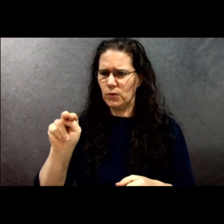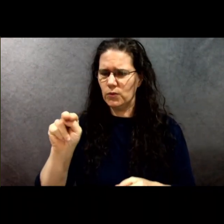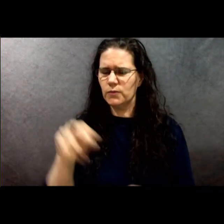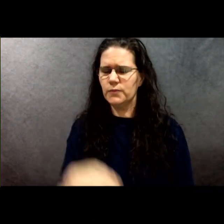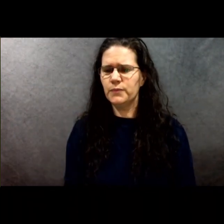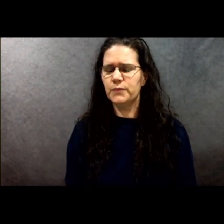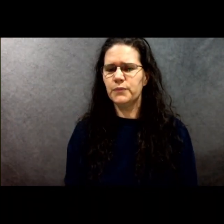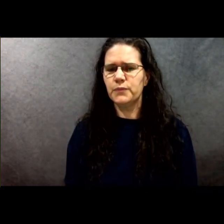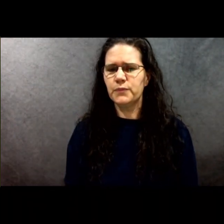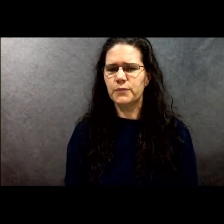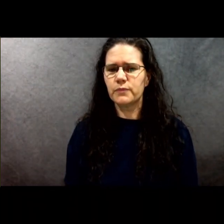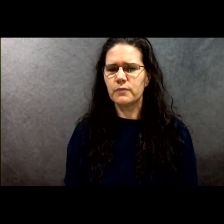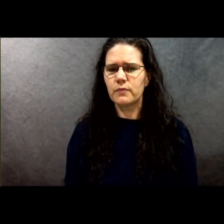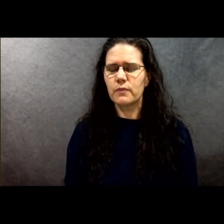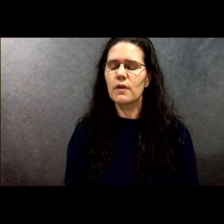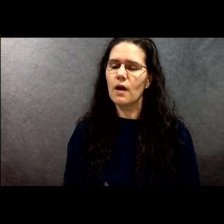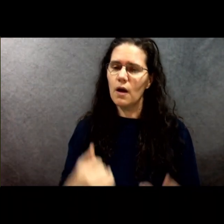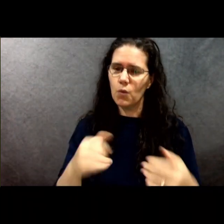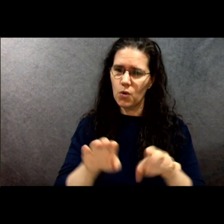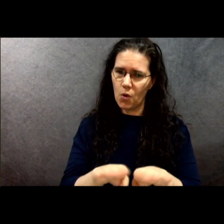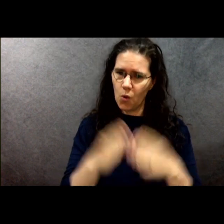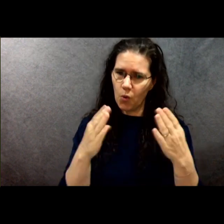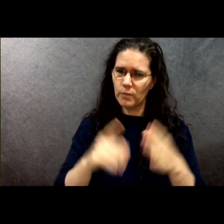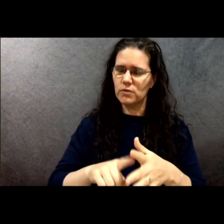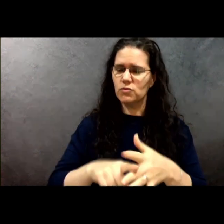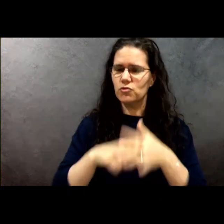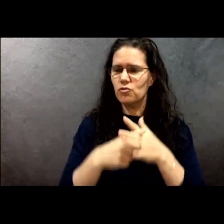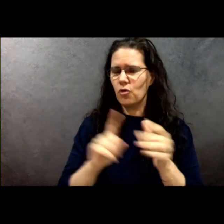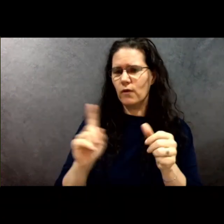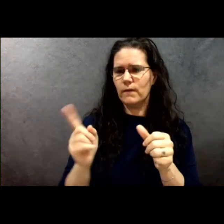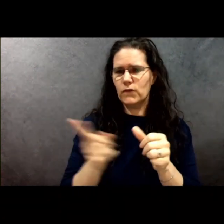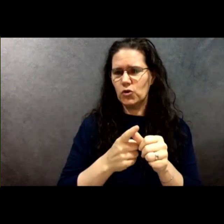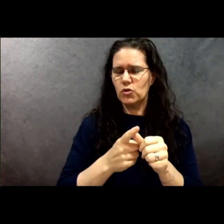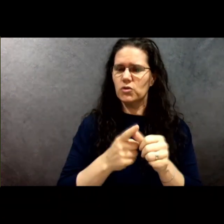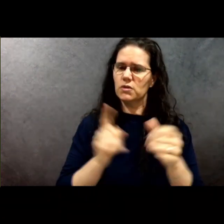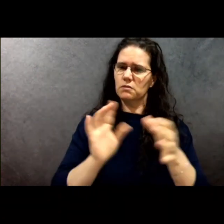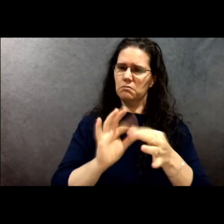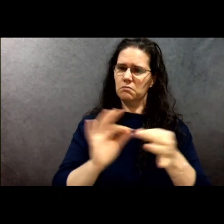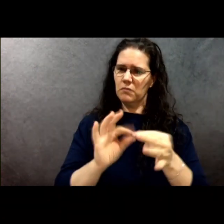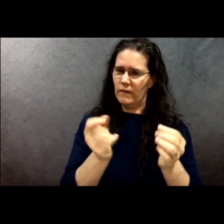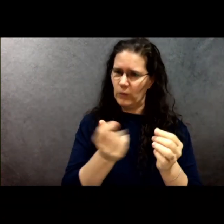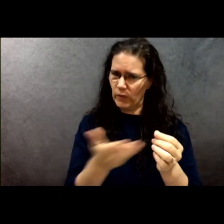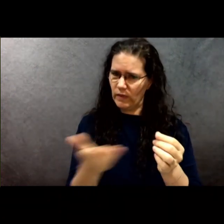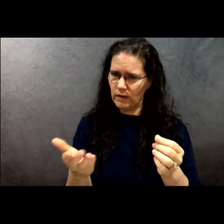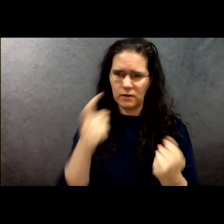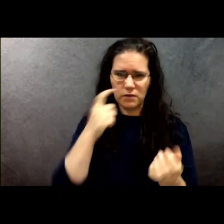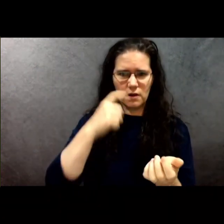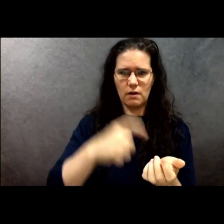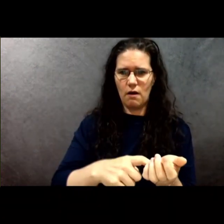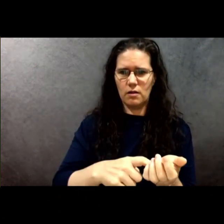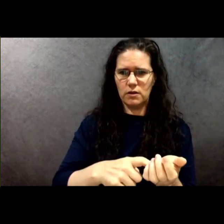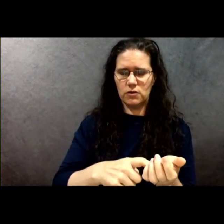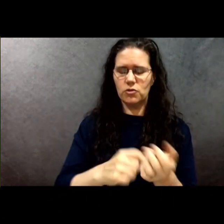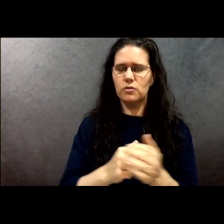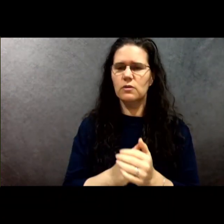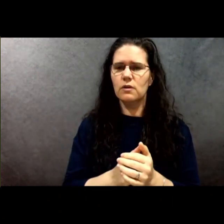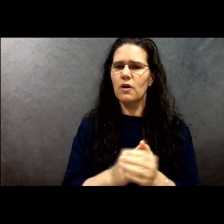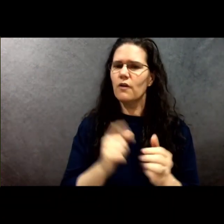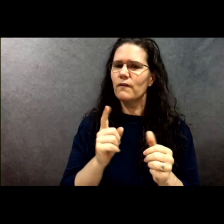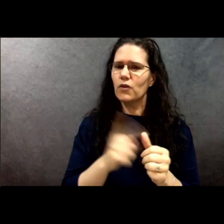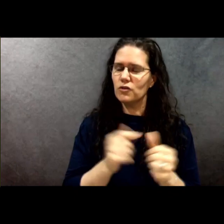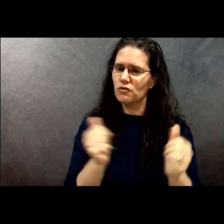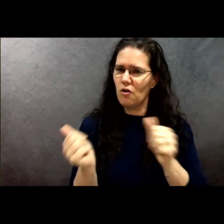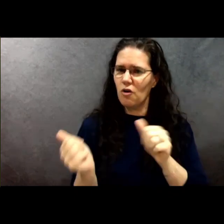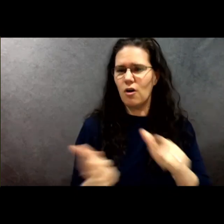I'd like to start by acknowledging a few things. First, we are all living